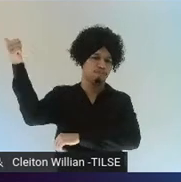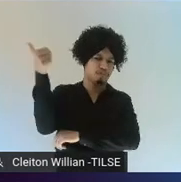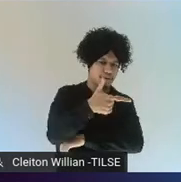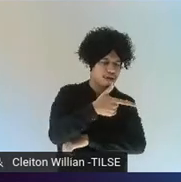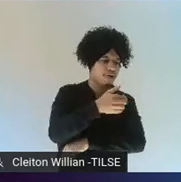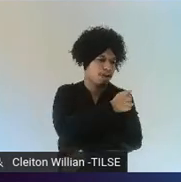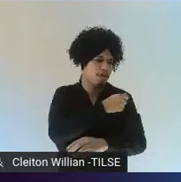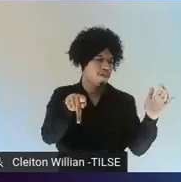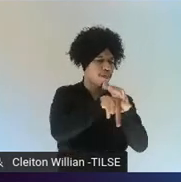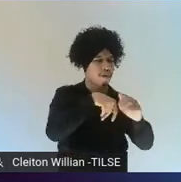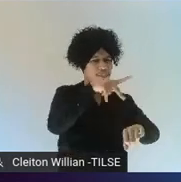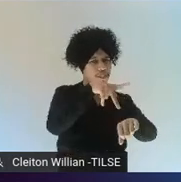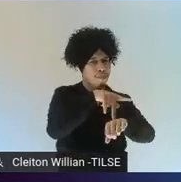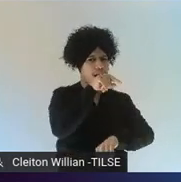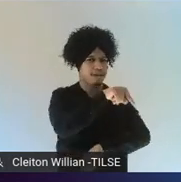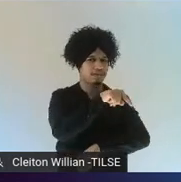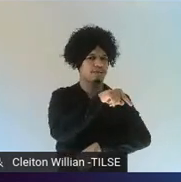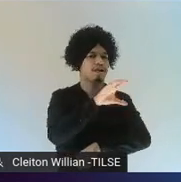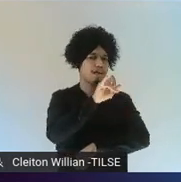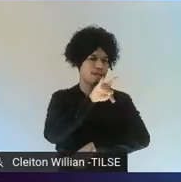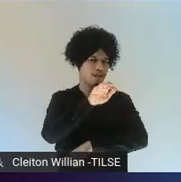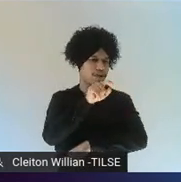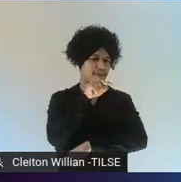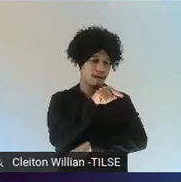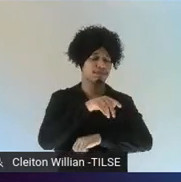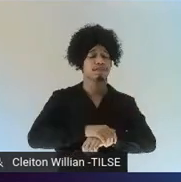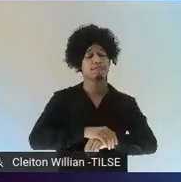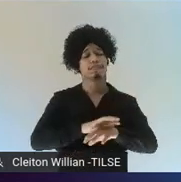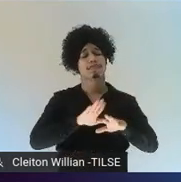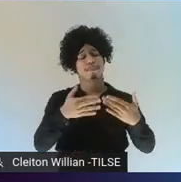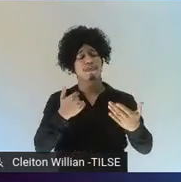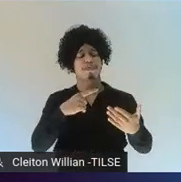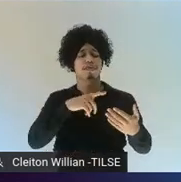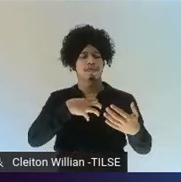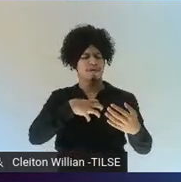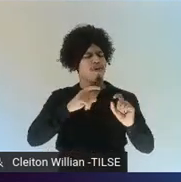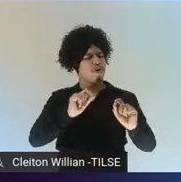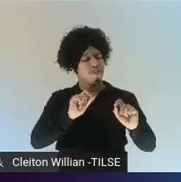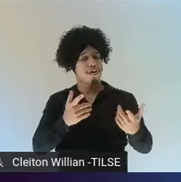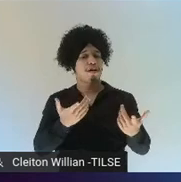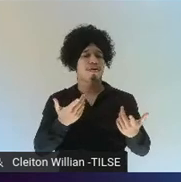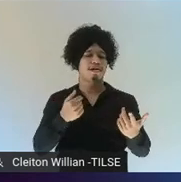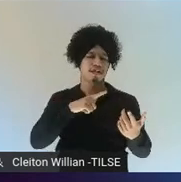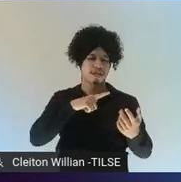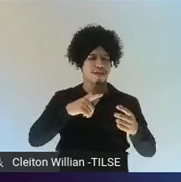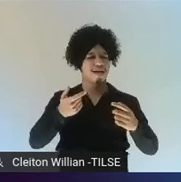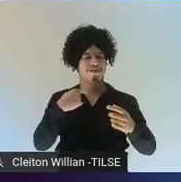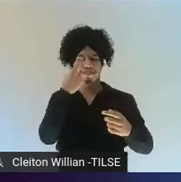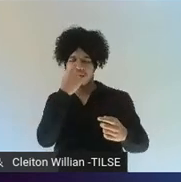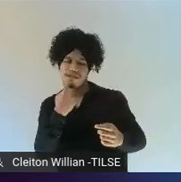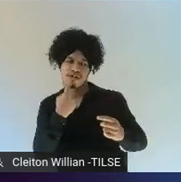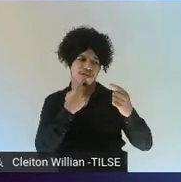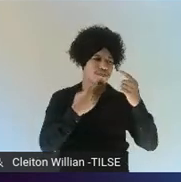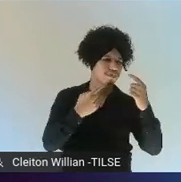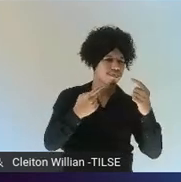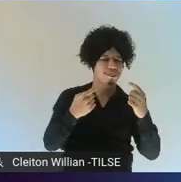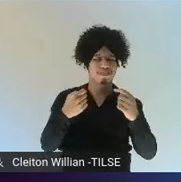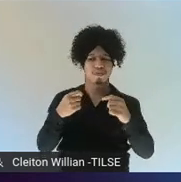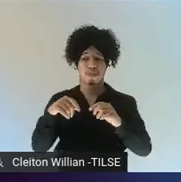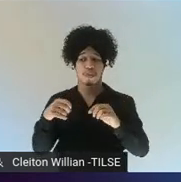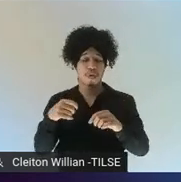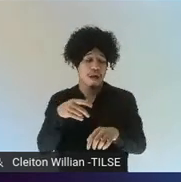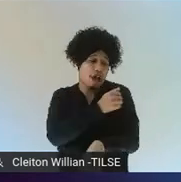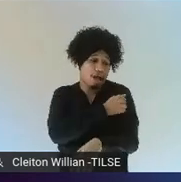domestic students or the local students were. So, there's already kind of a, you know, distinction between international students and